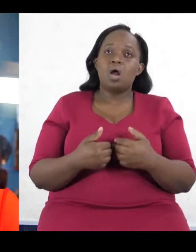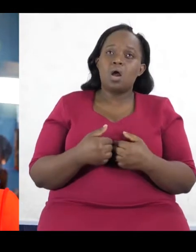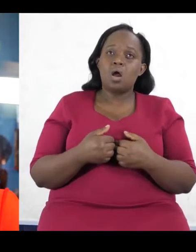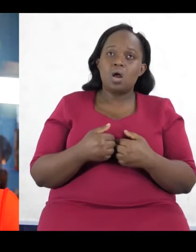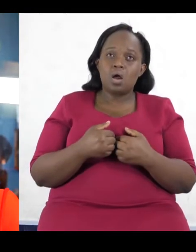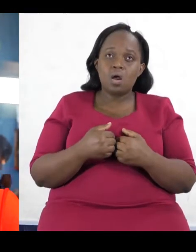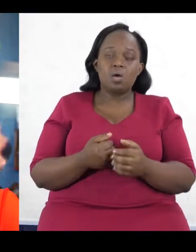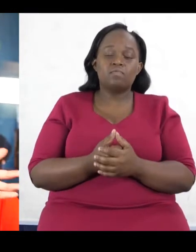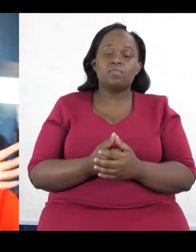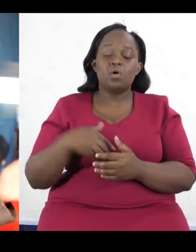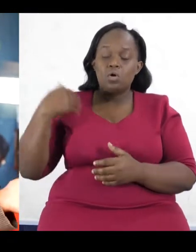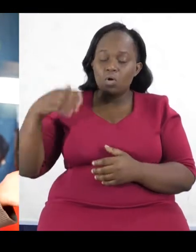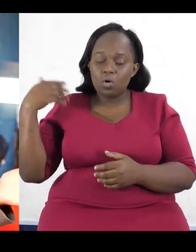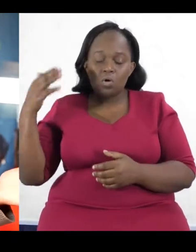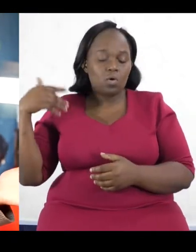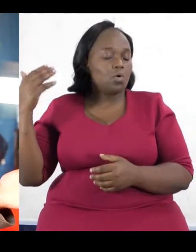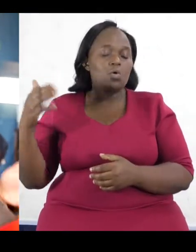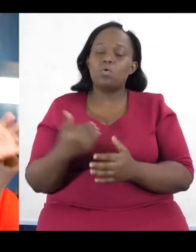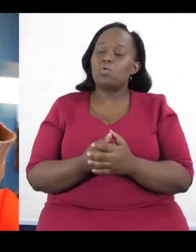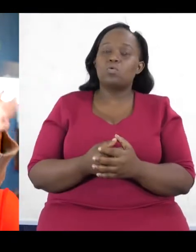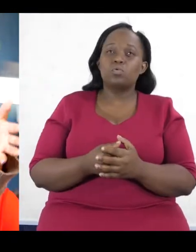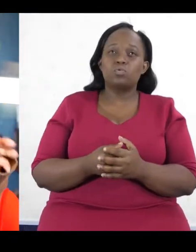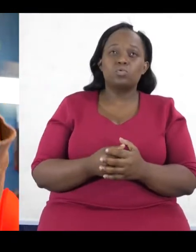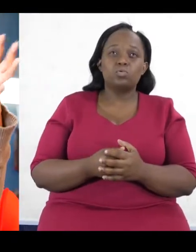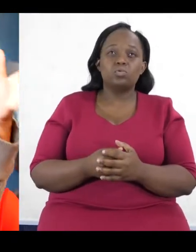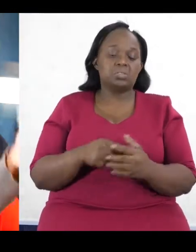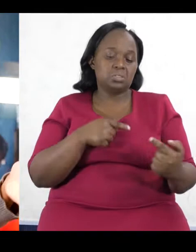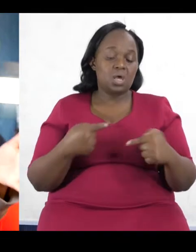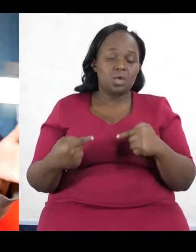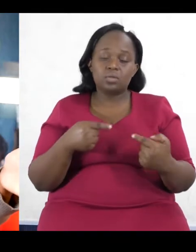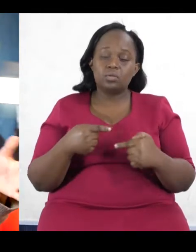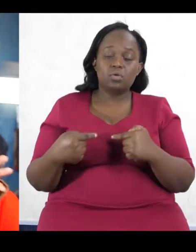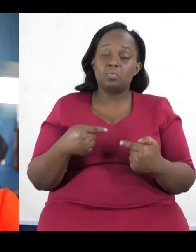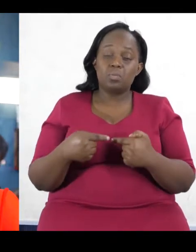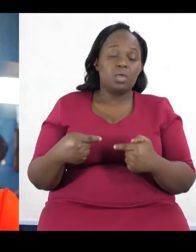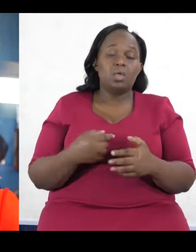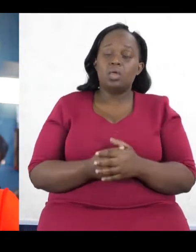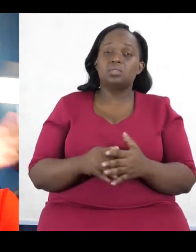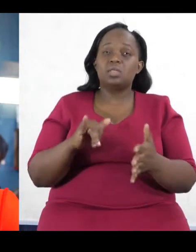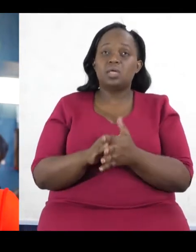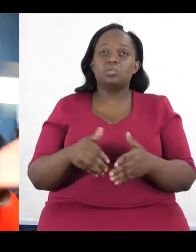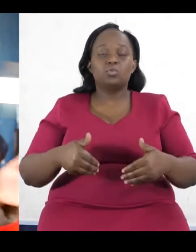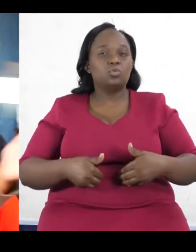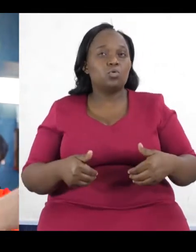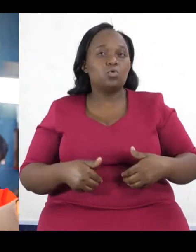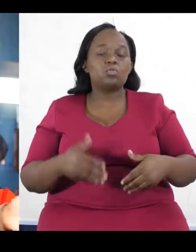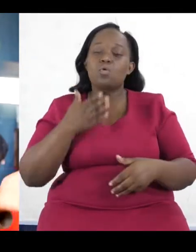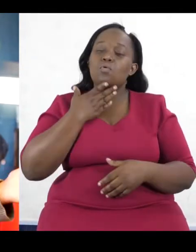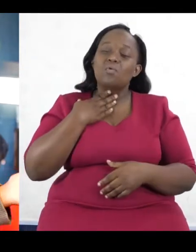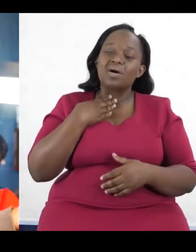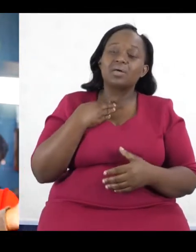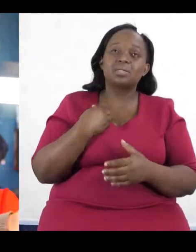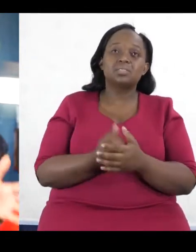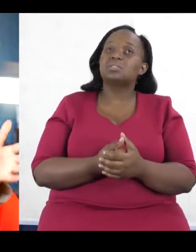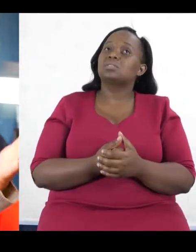mess up. And that's why people are not voting for young people, or why the older people want to hold those positions, because we seem to be going in and either